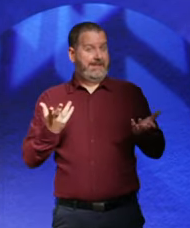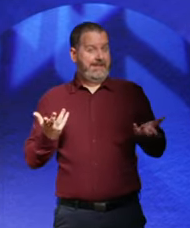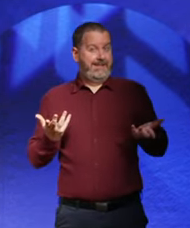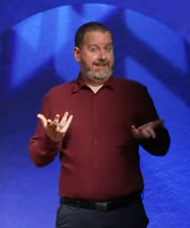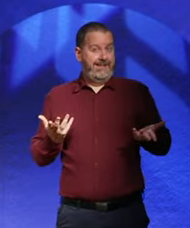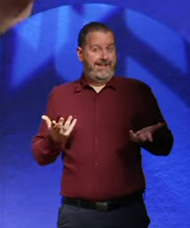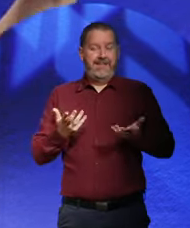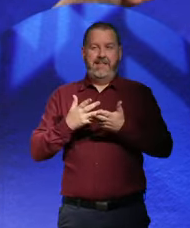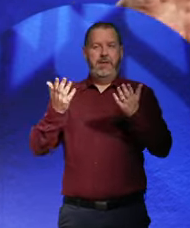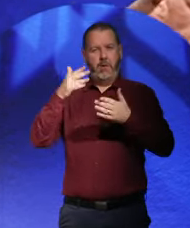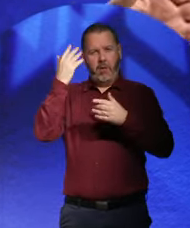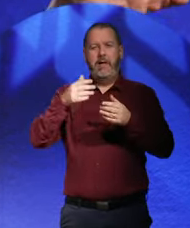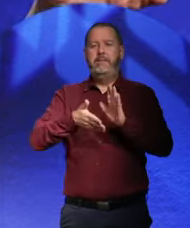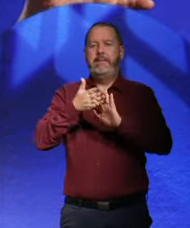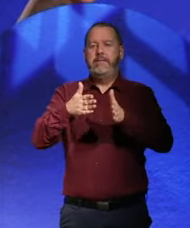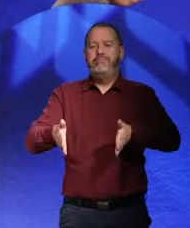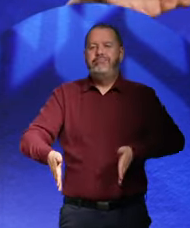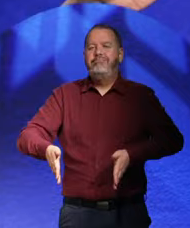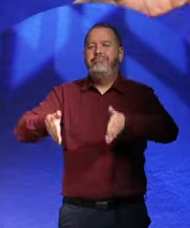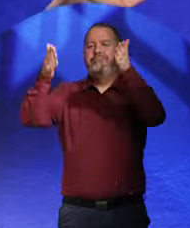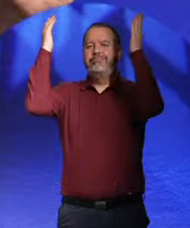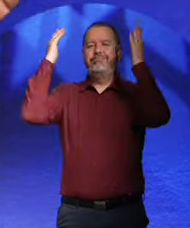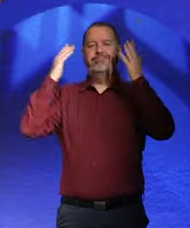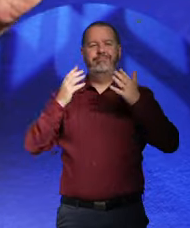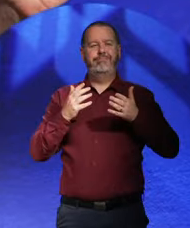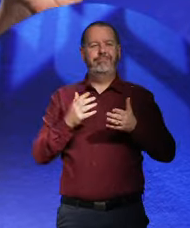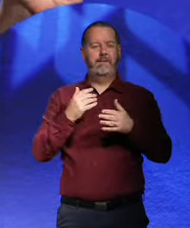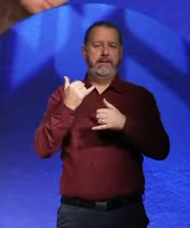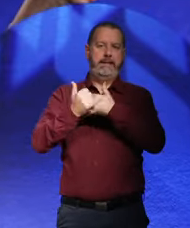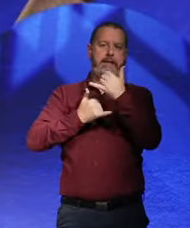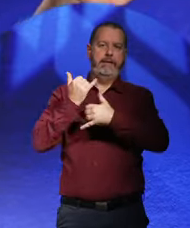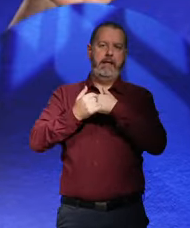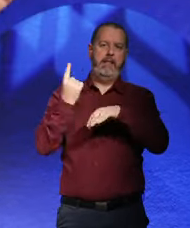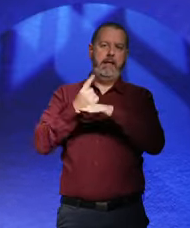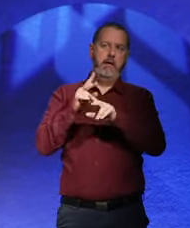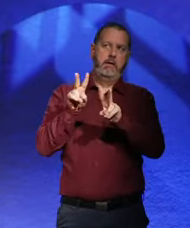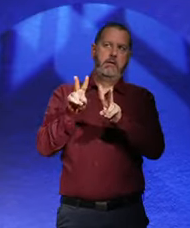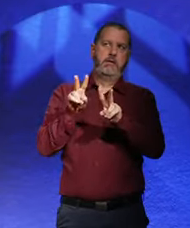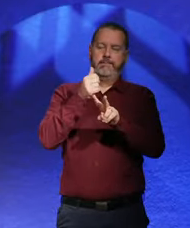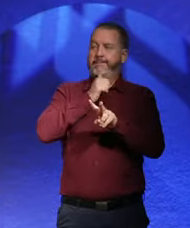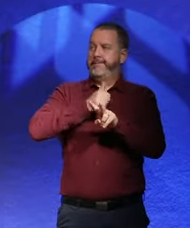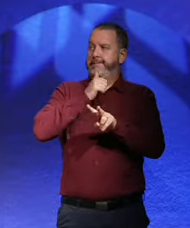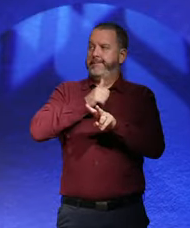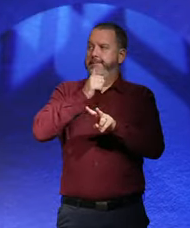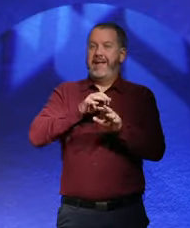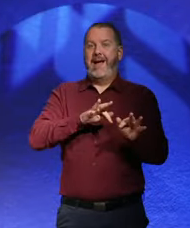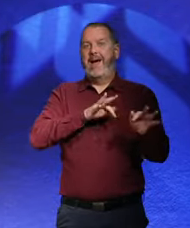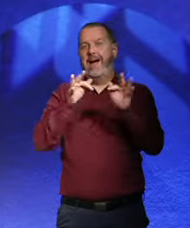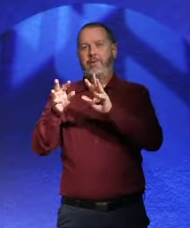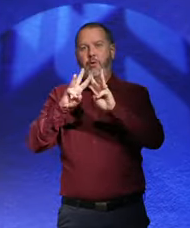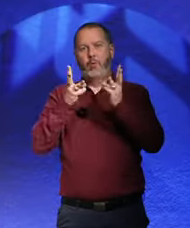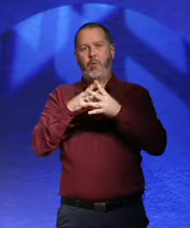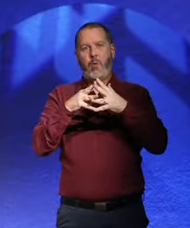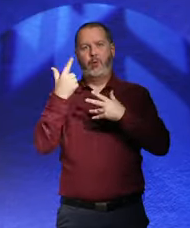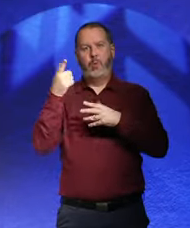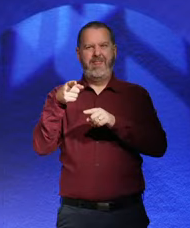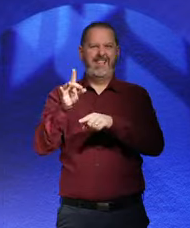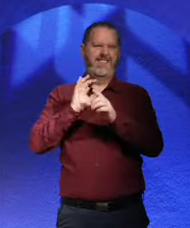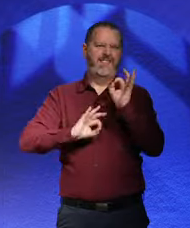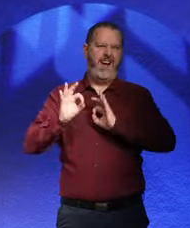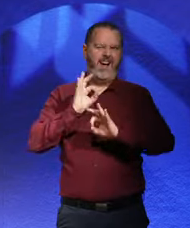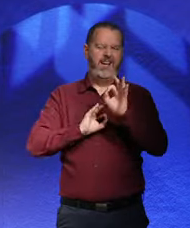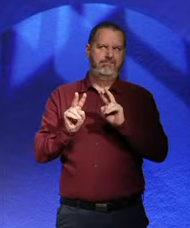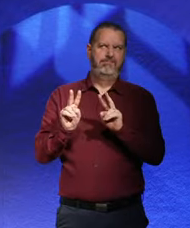these high-rise buildings. We all had to suffer, thanks to Bauhaus, after the Second World War. But there's some